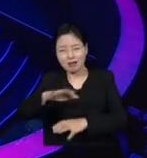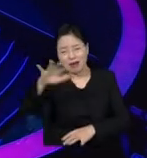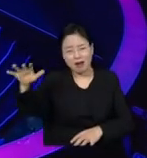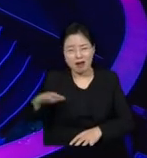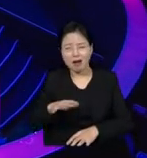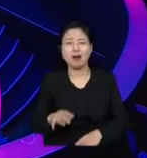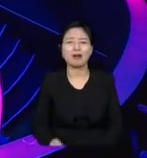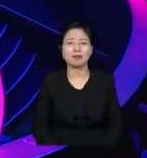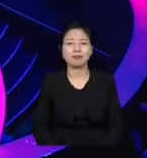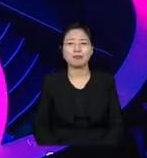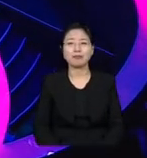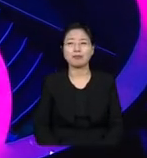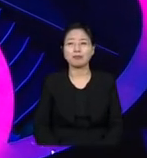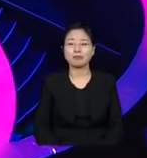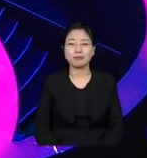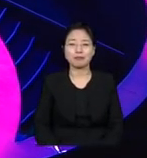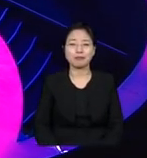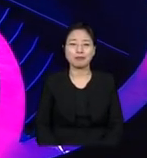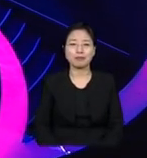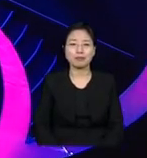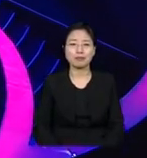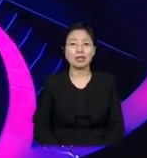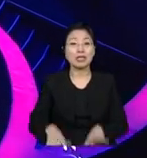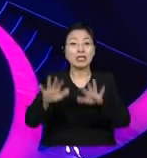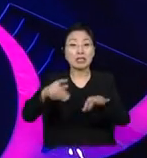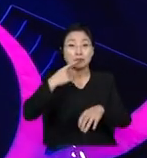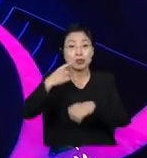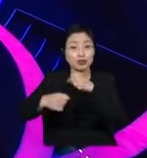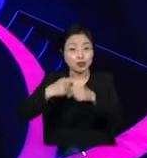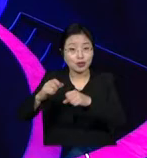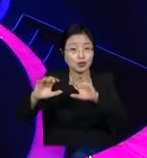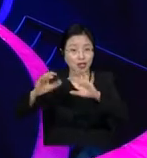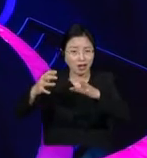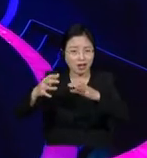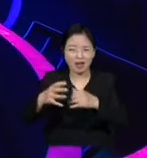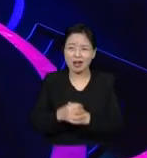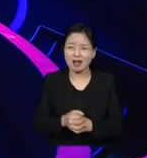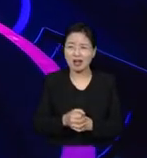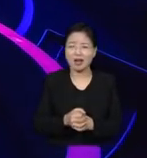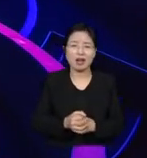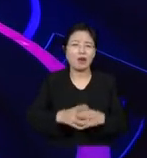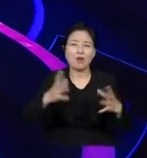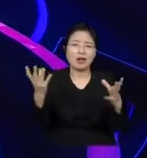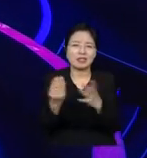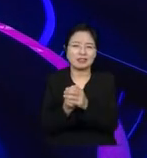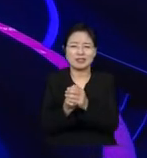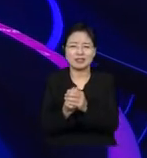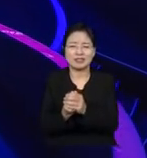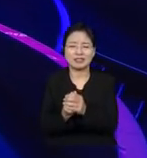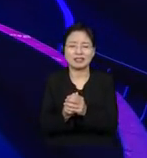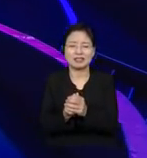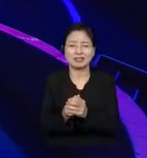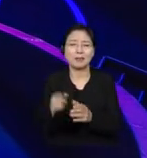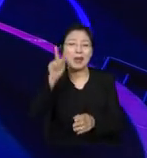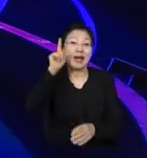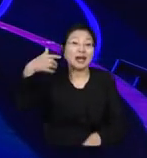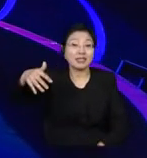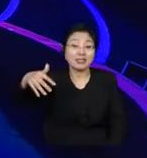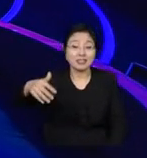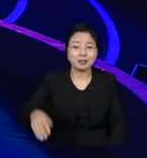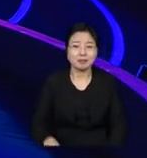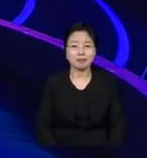democracy is still very young. And the tradition of democracy is very new, and it's a fragile